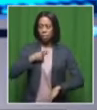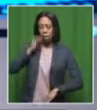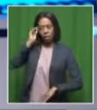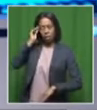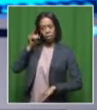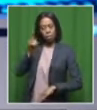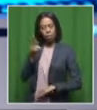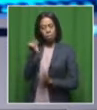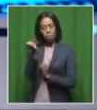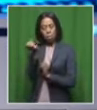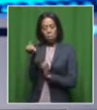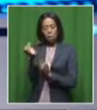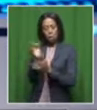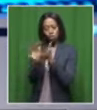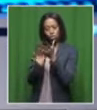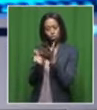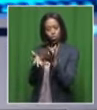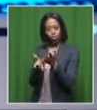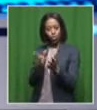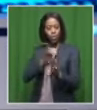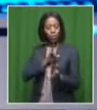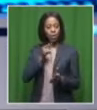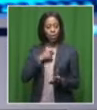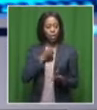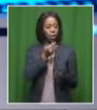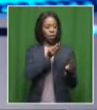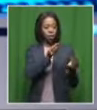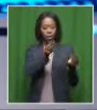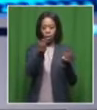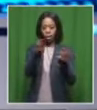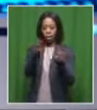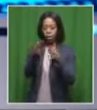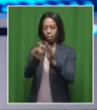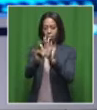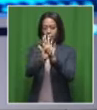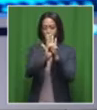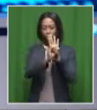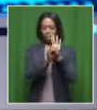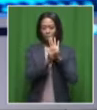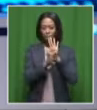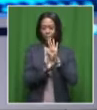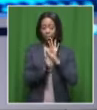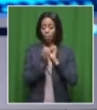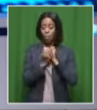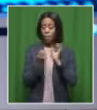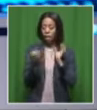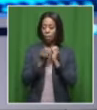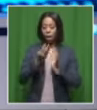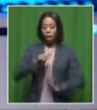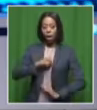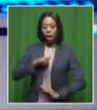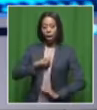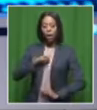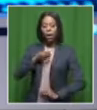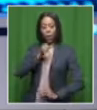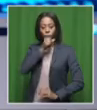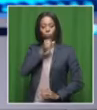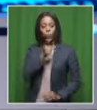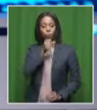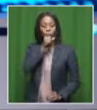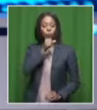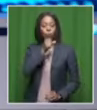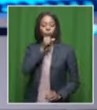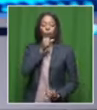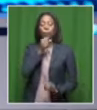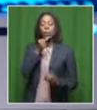in telling this story was that, first of all, I took notice in terms of how many young people are smoking Hubbly Bubbly.